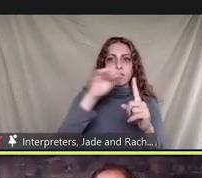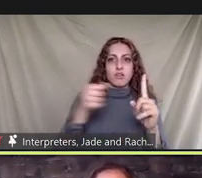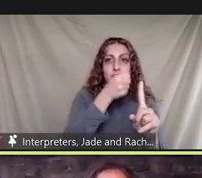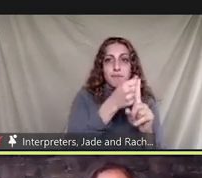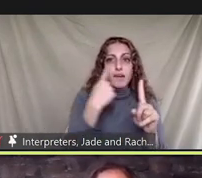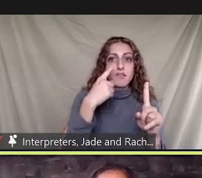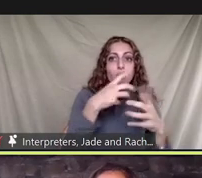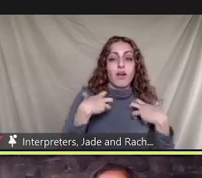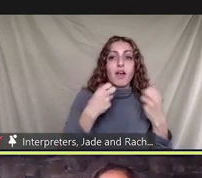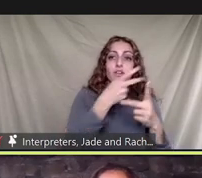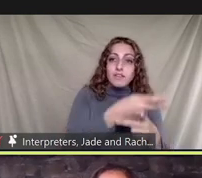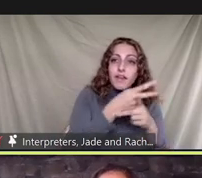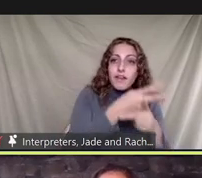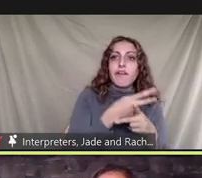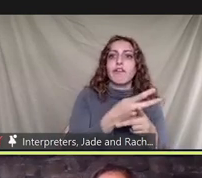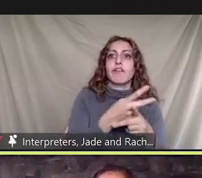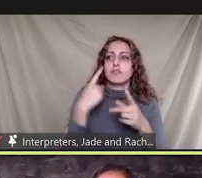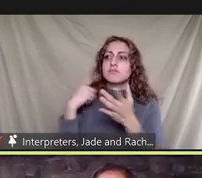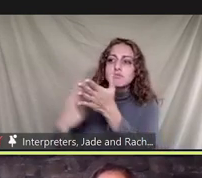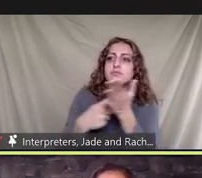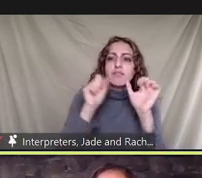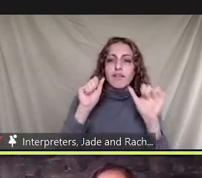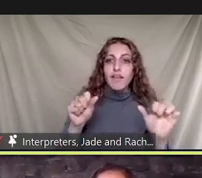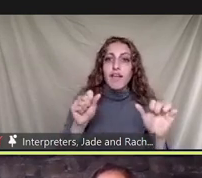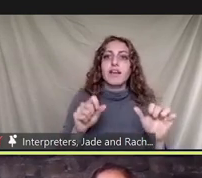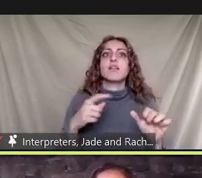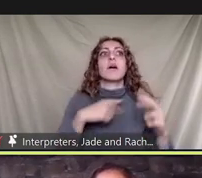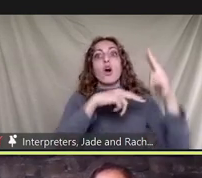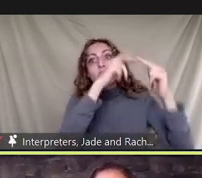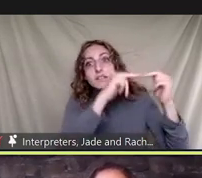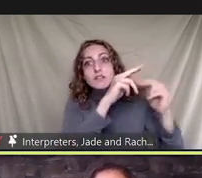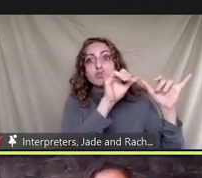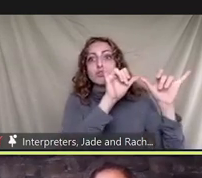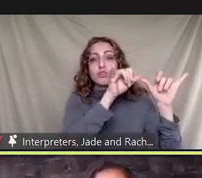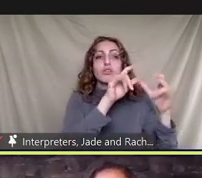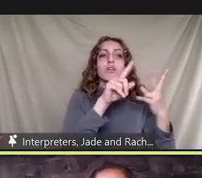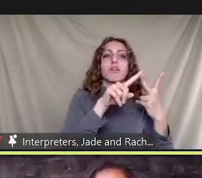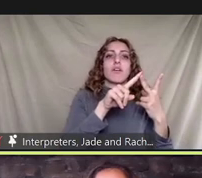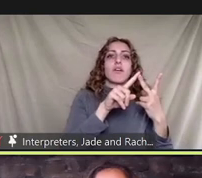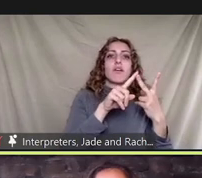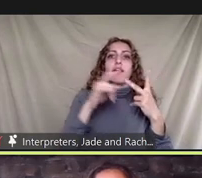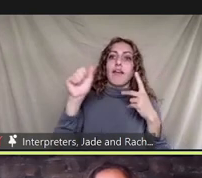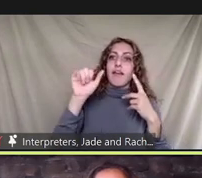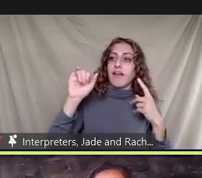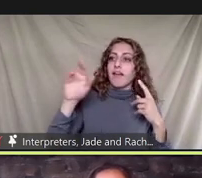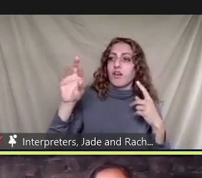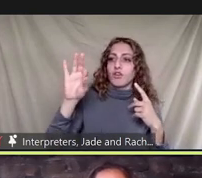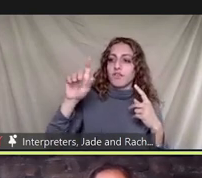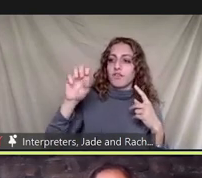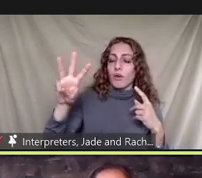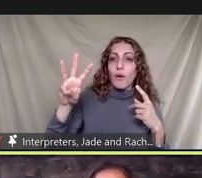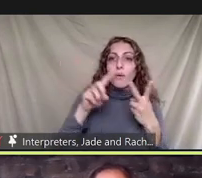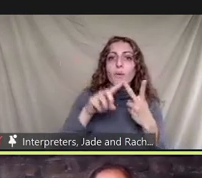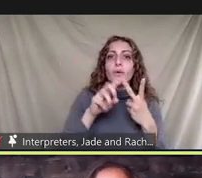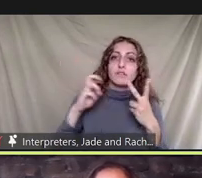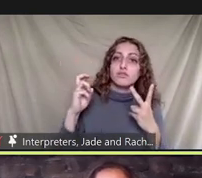buildings and architecture how we do air exchange airflow travel associated with healthcare healthcare and then looking of course at all